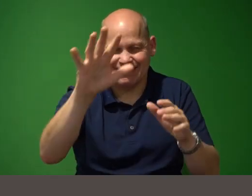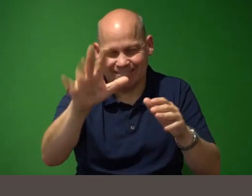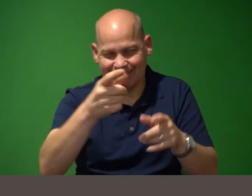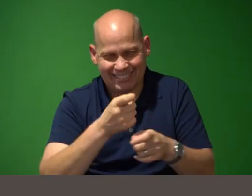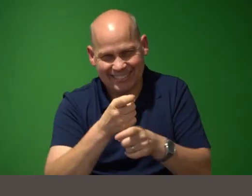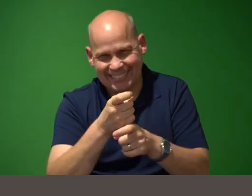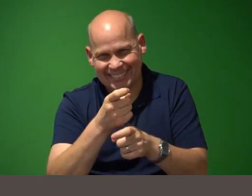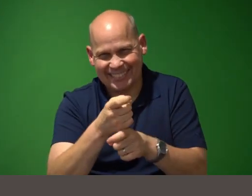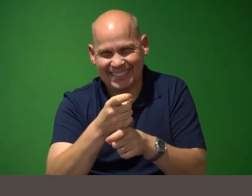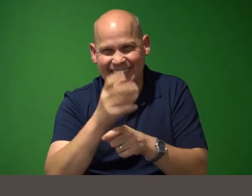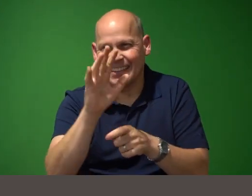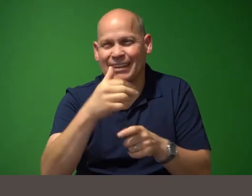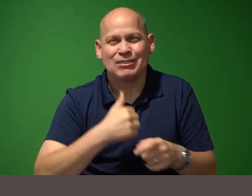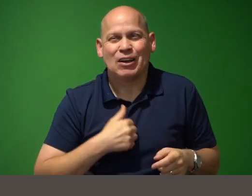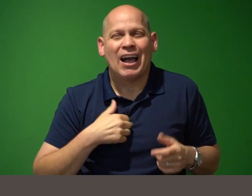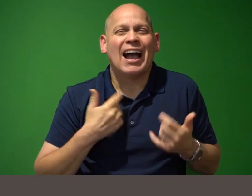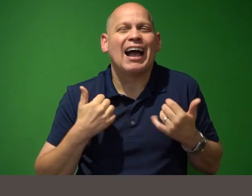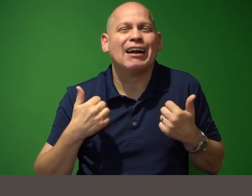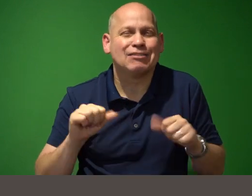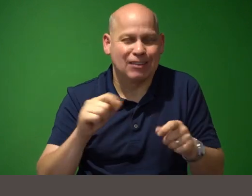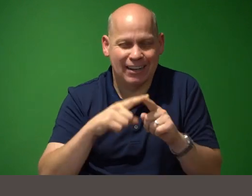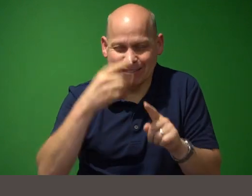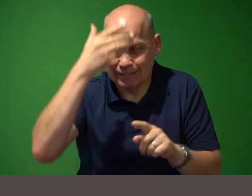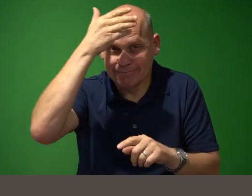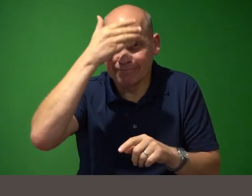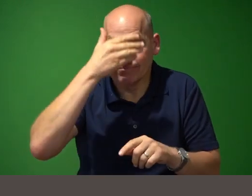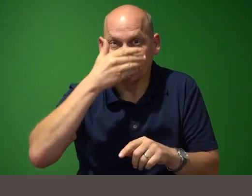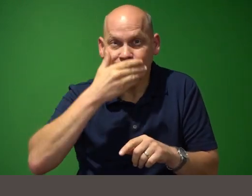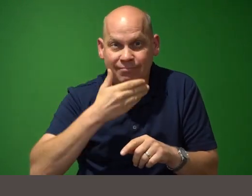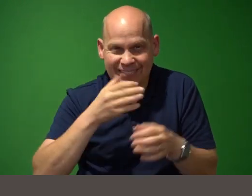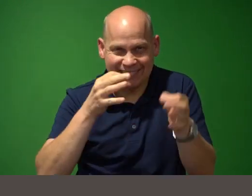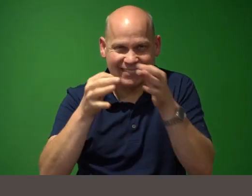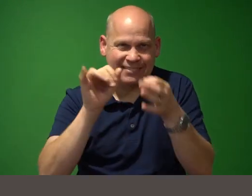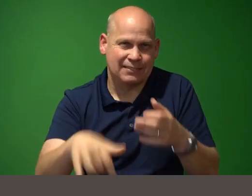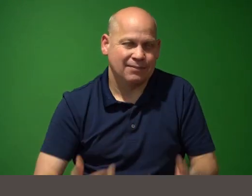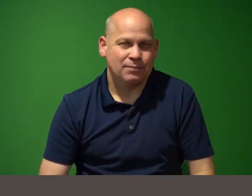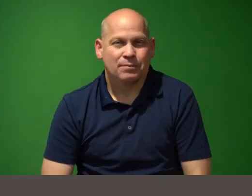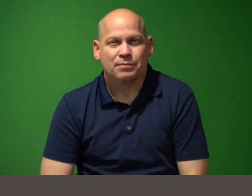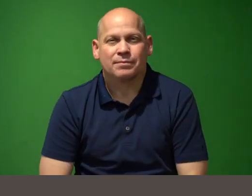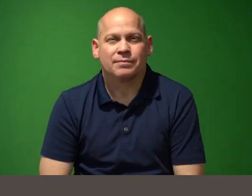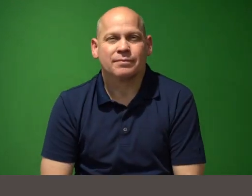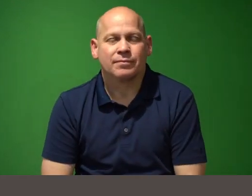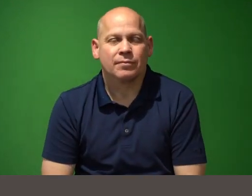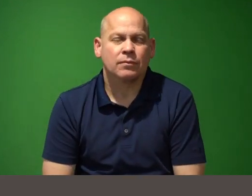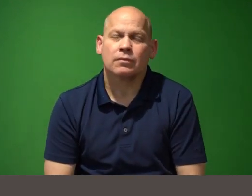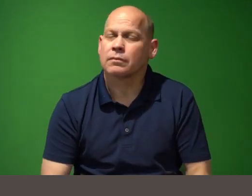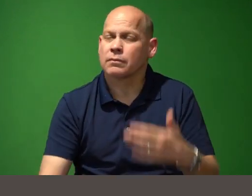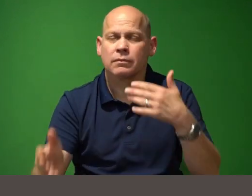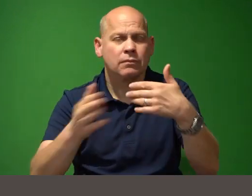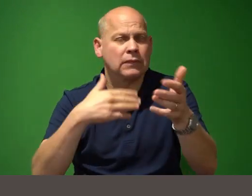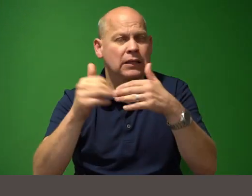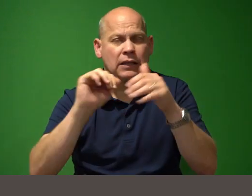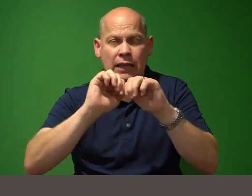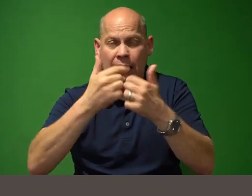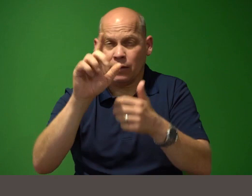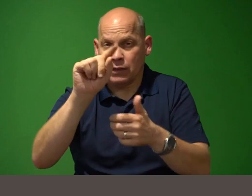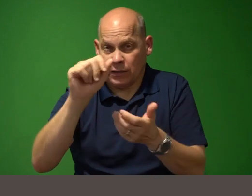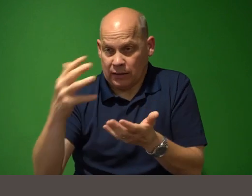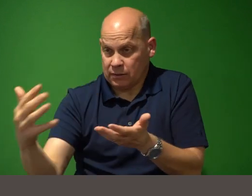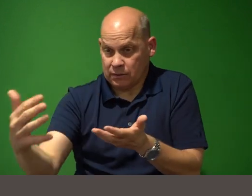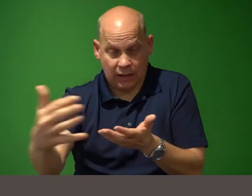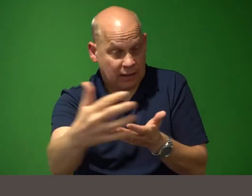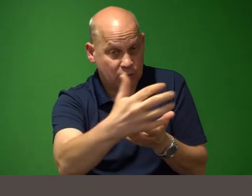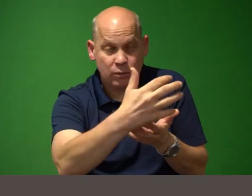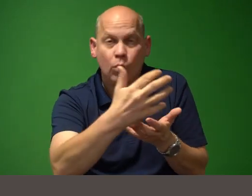i did try to keep a straight face through that um regardless of how that data is gathered um what ends up happening is